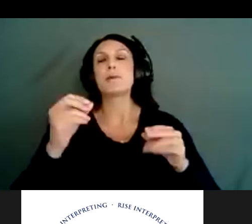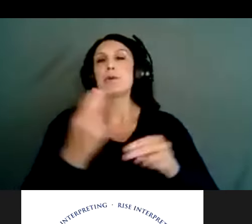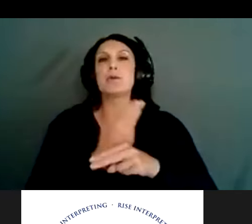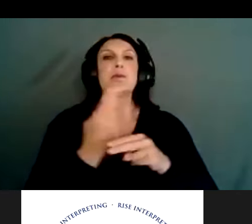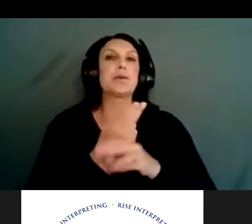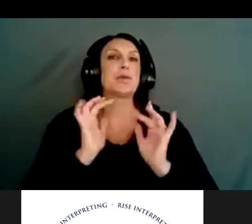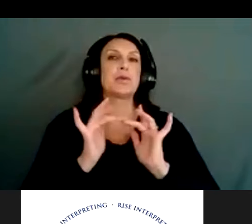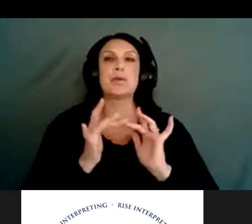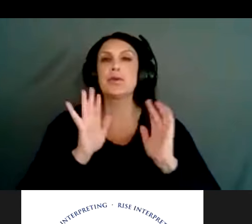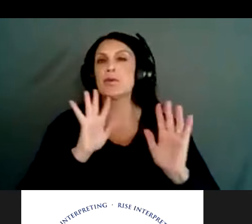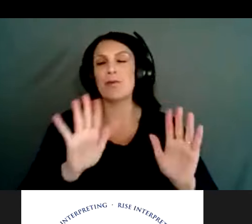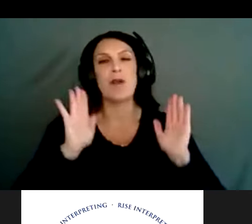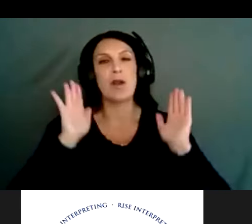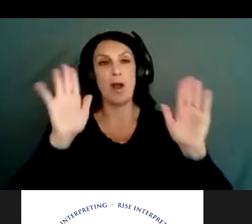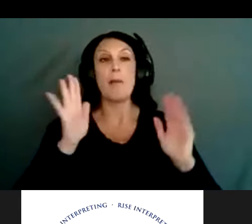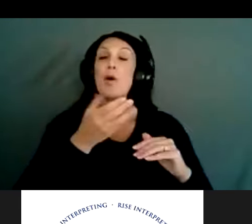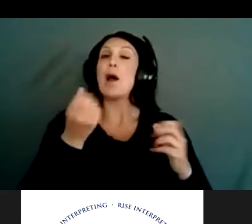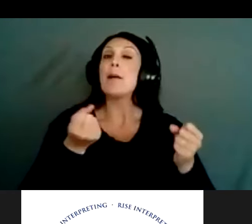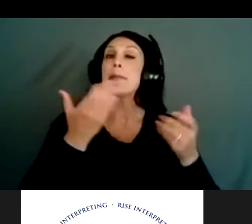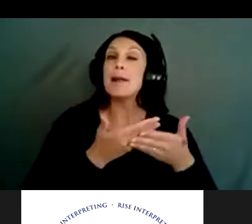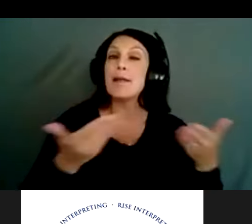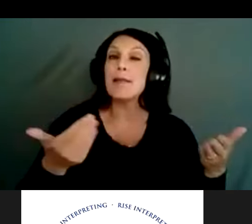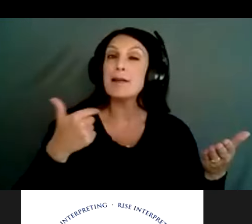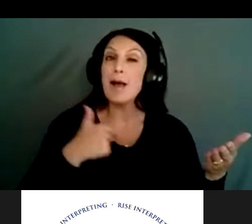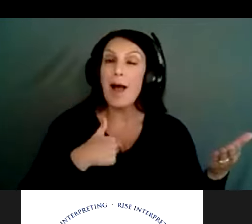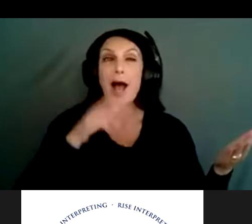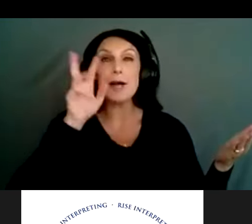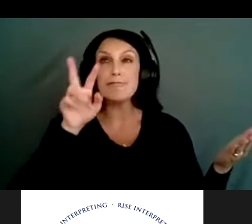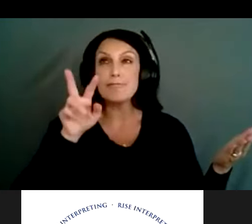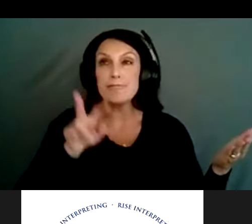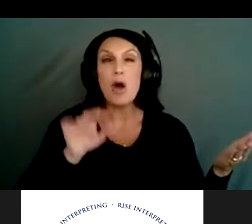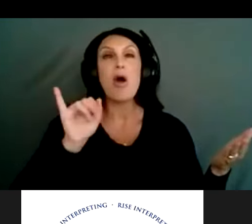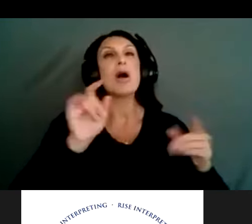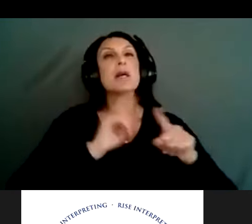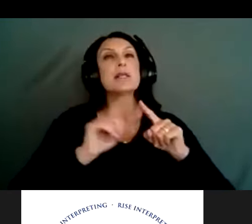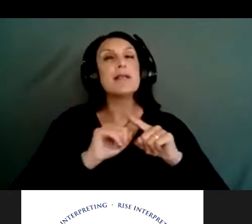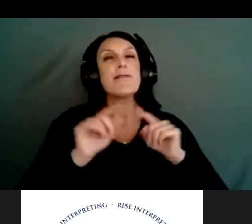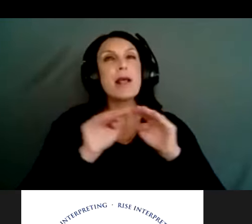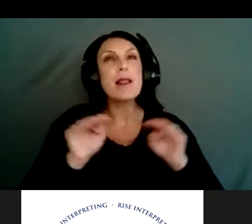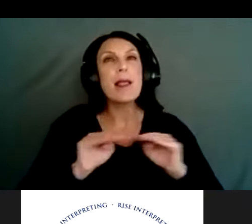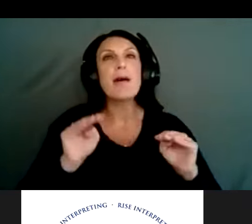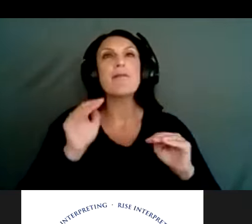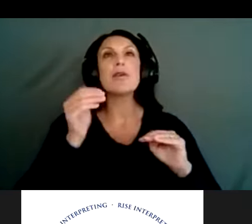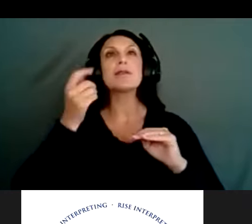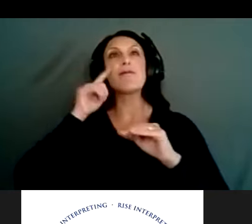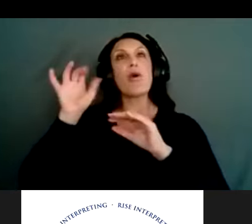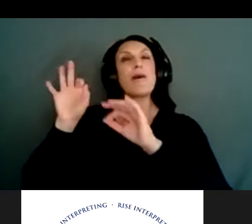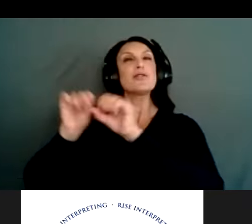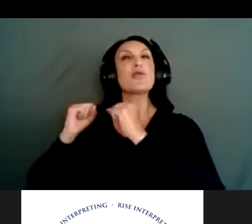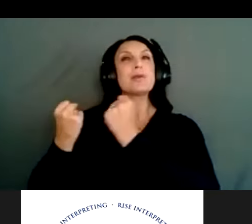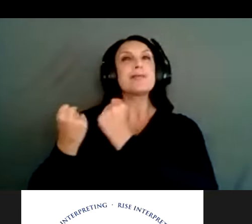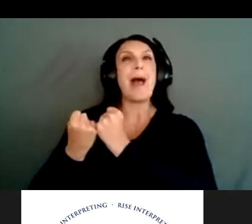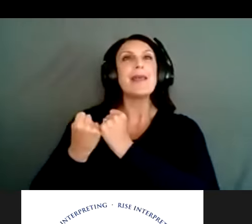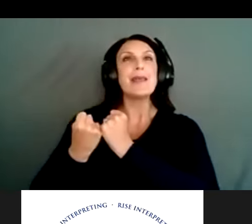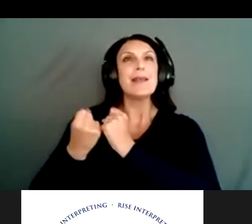support. And one of the things that I like about it is that it works through those different rings and levels at the societal level that we talked about earlier,